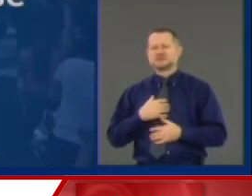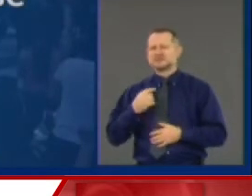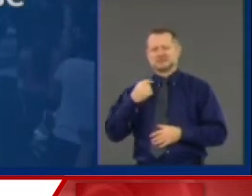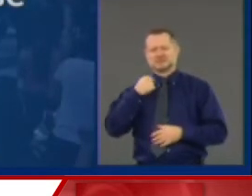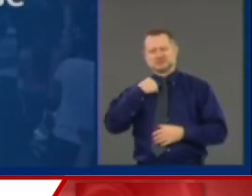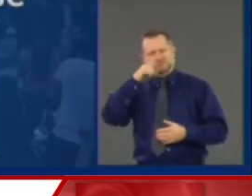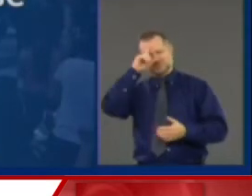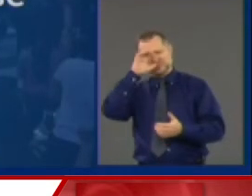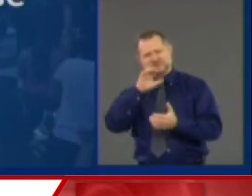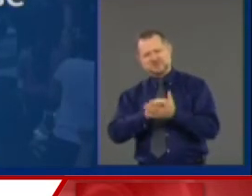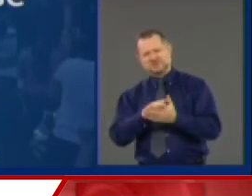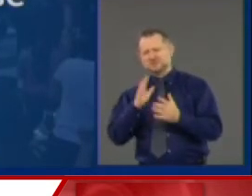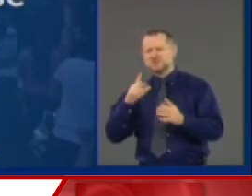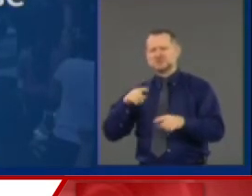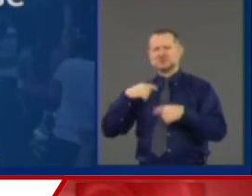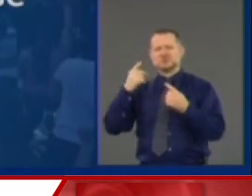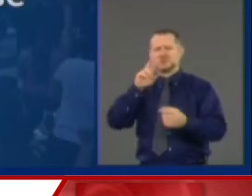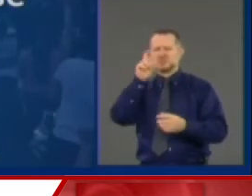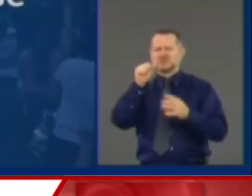about this country.